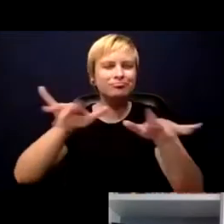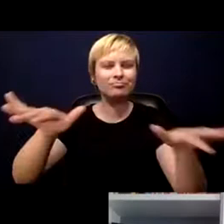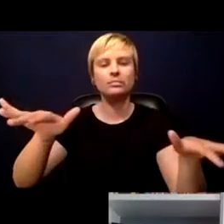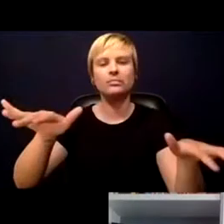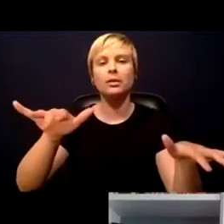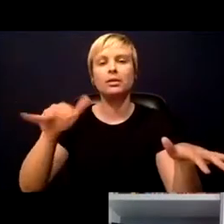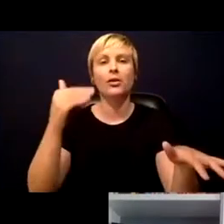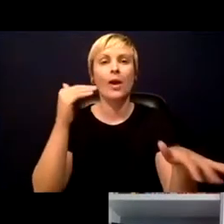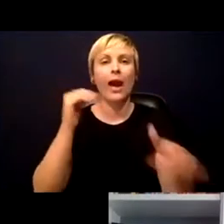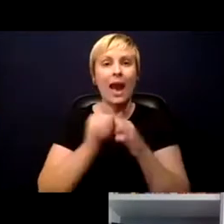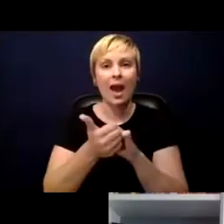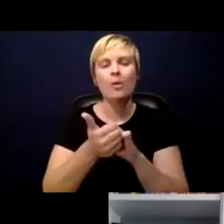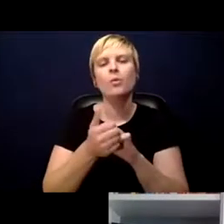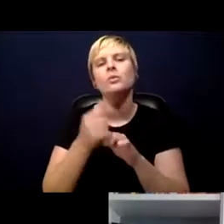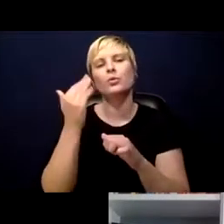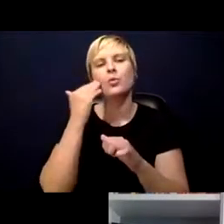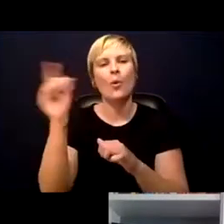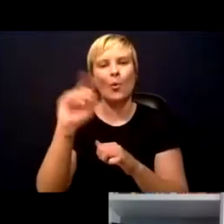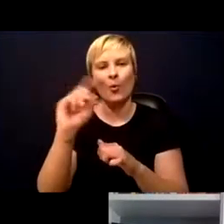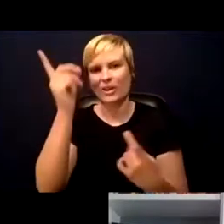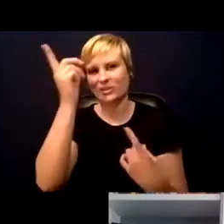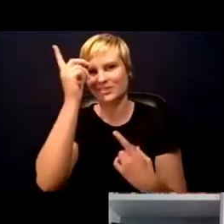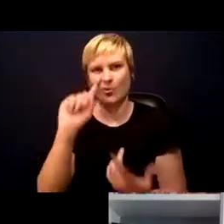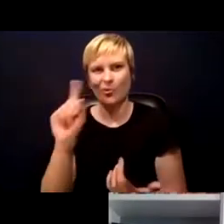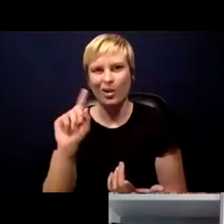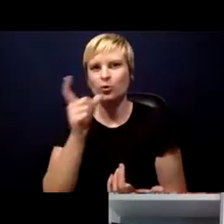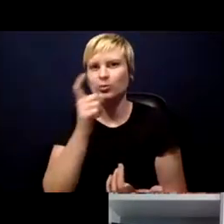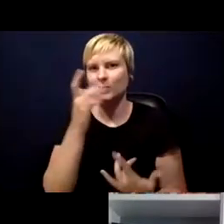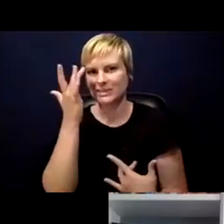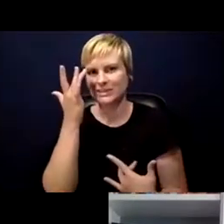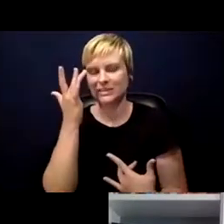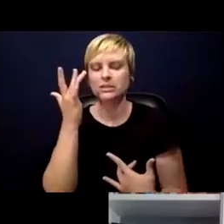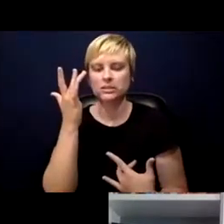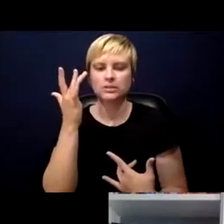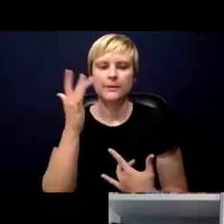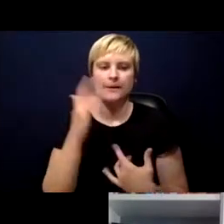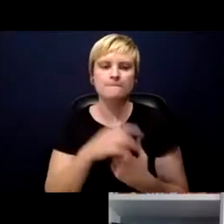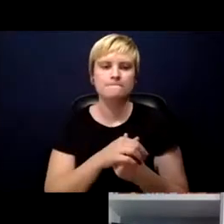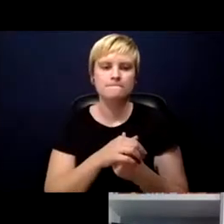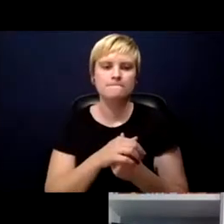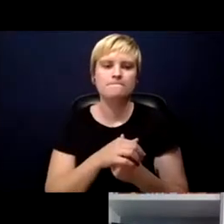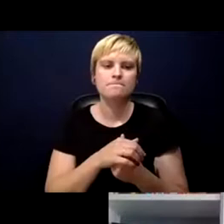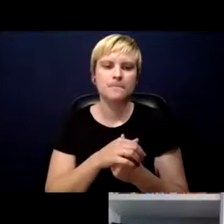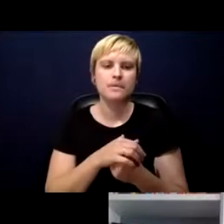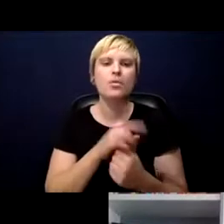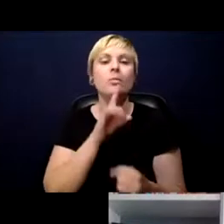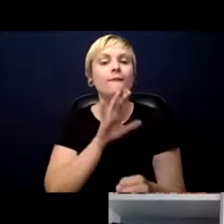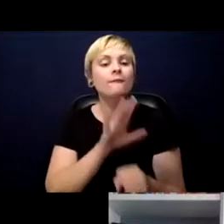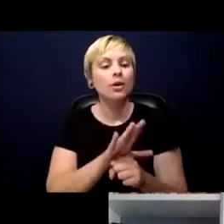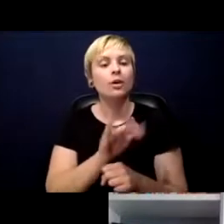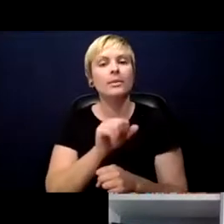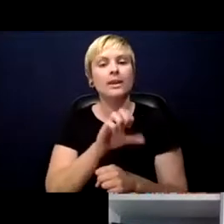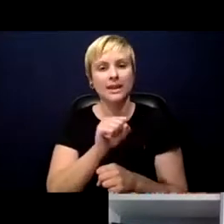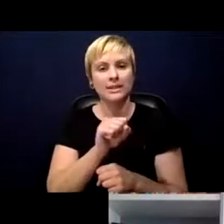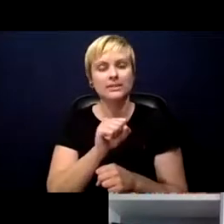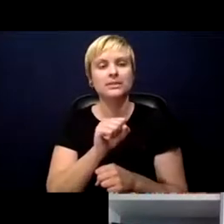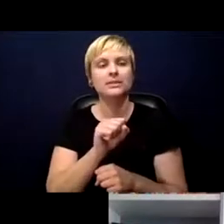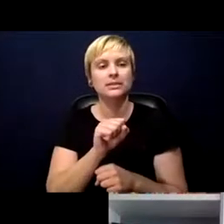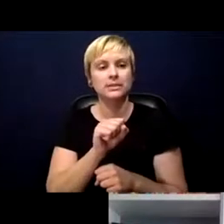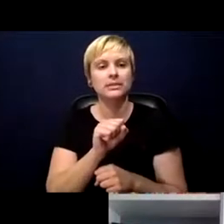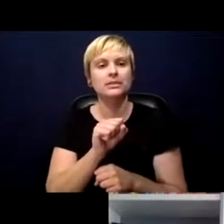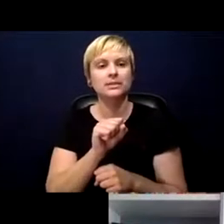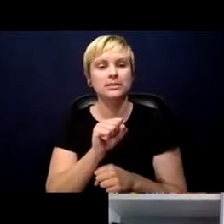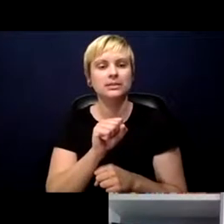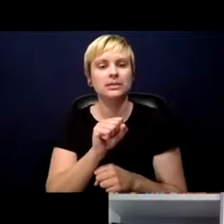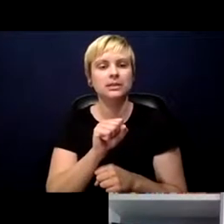disease is. Confirming the cases, knowing the laboratory results, give you who the person who was confirmed have come in contact